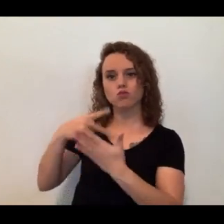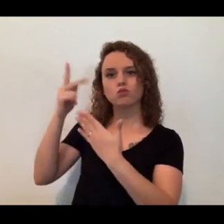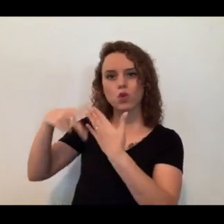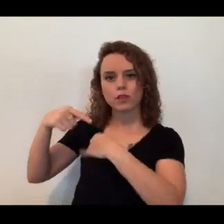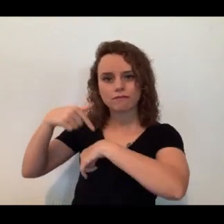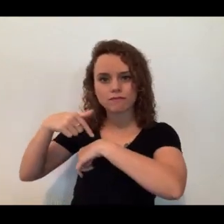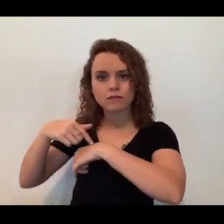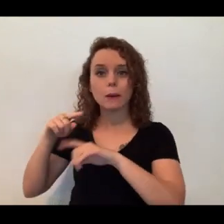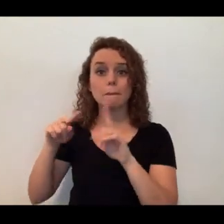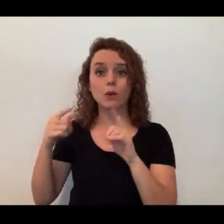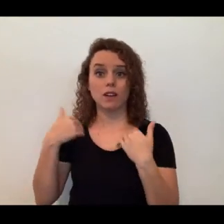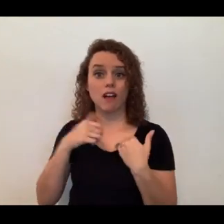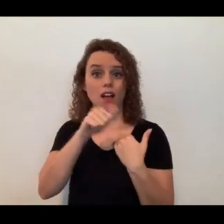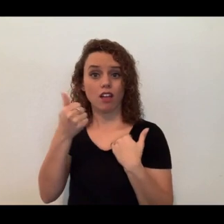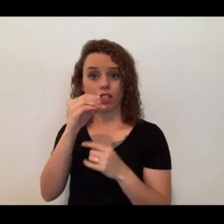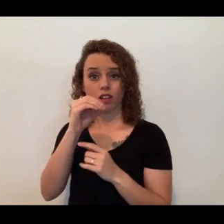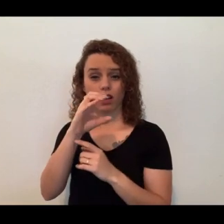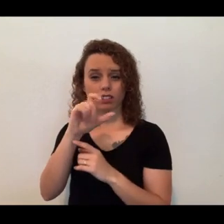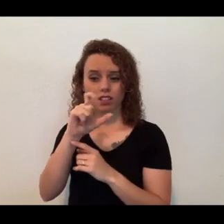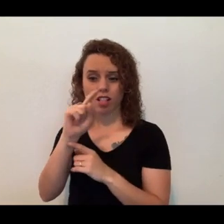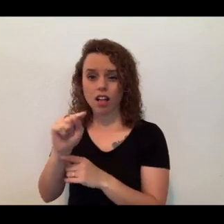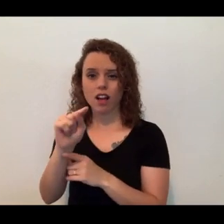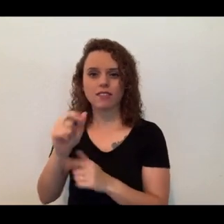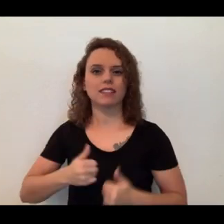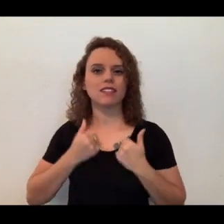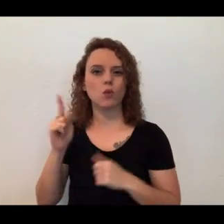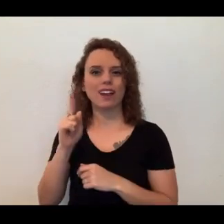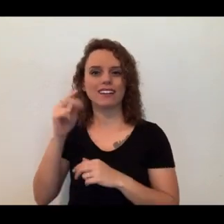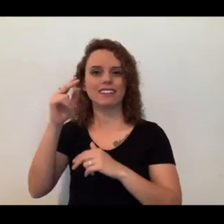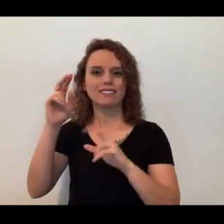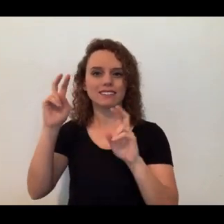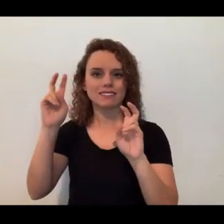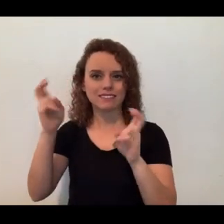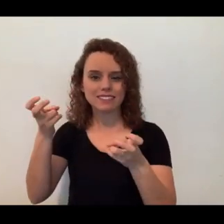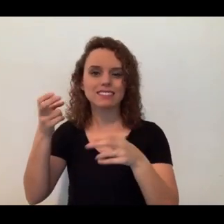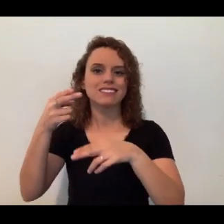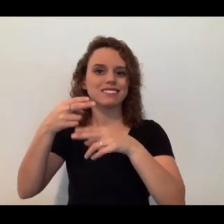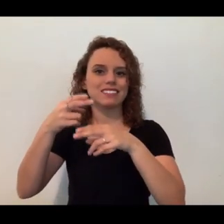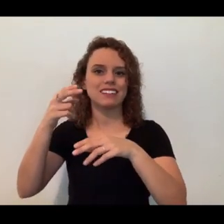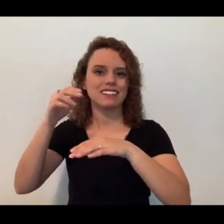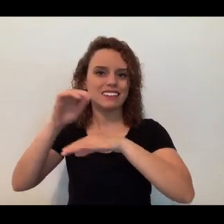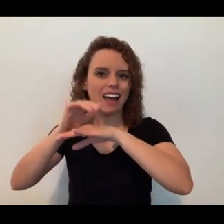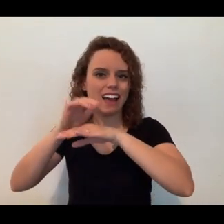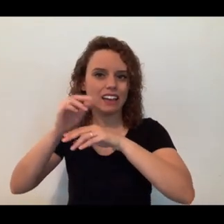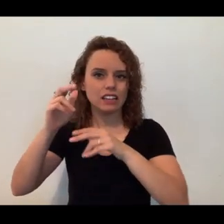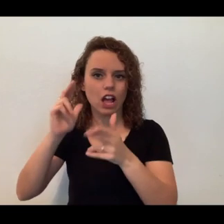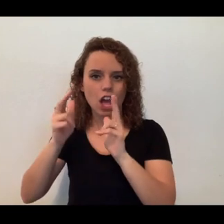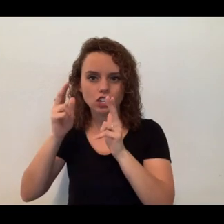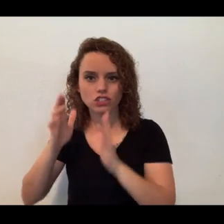ocelots that live at the zoo, and they live in our Night Hunters building. They have special lighting in there that creates a dark